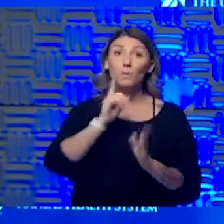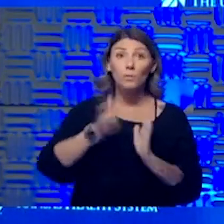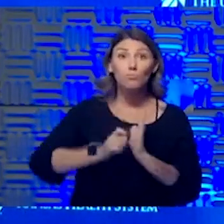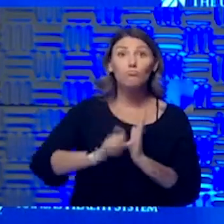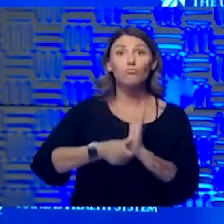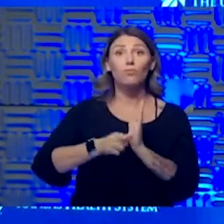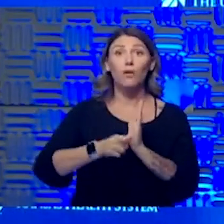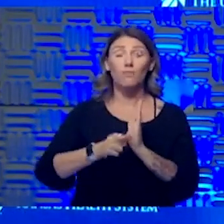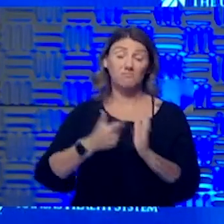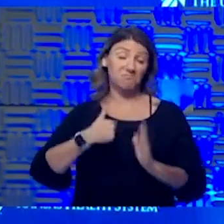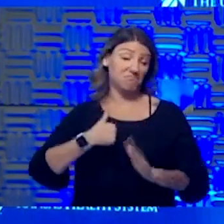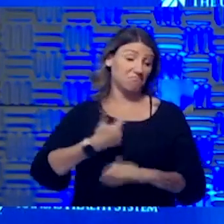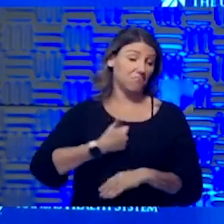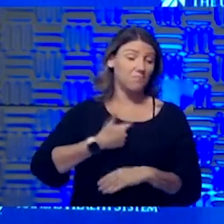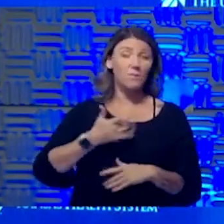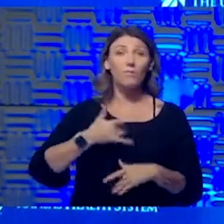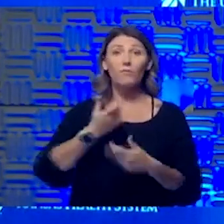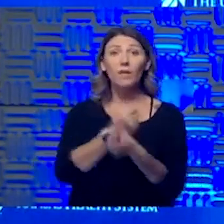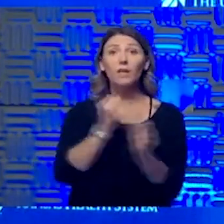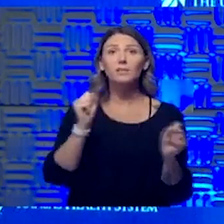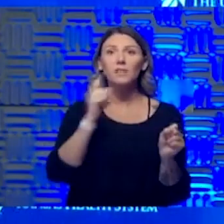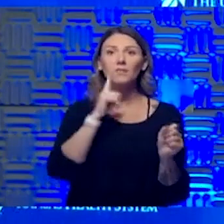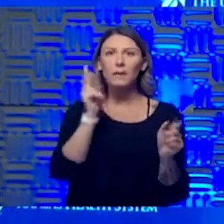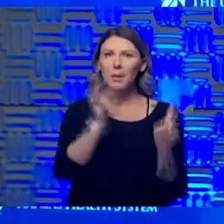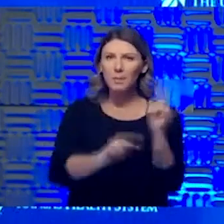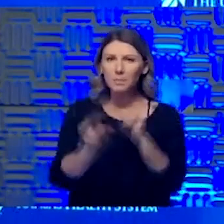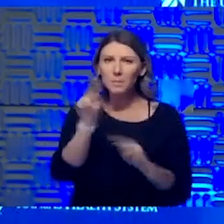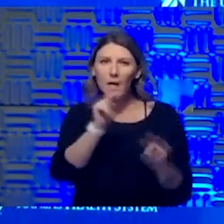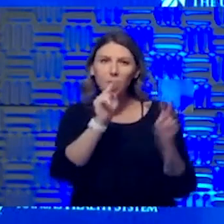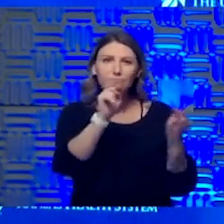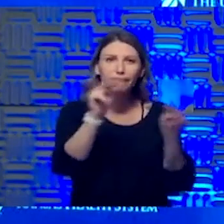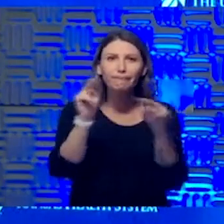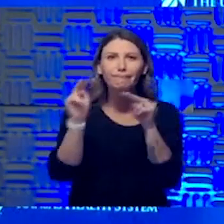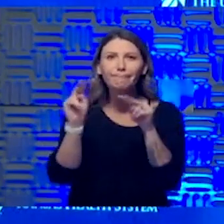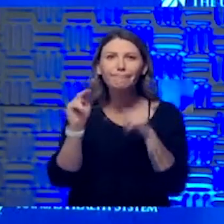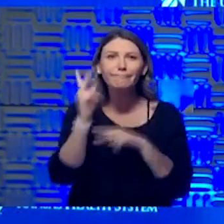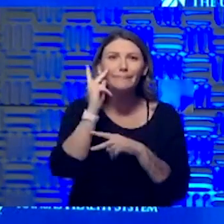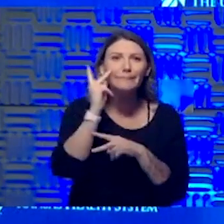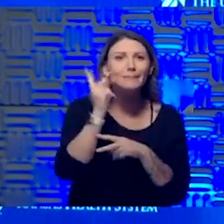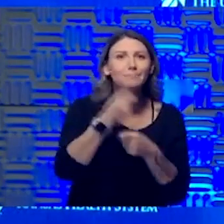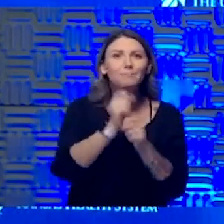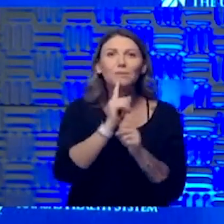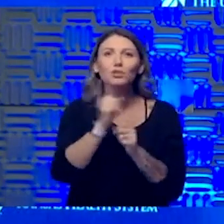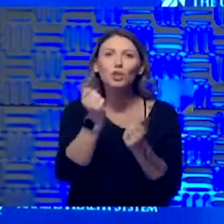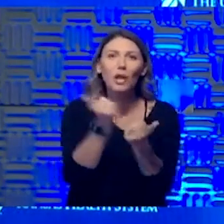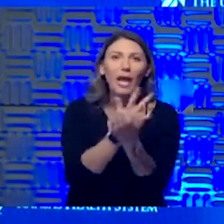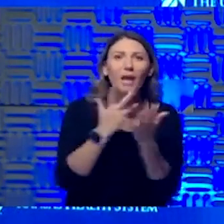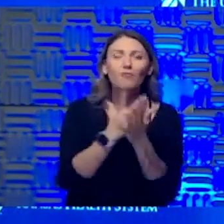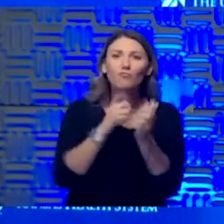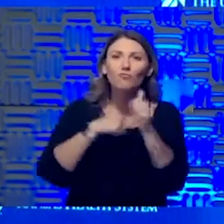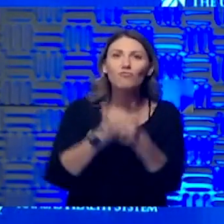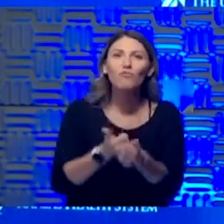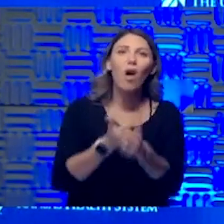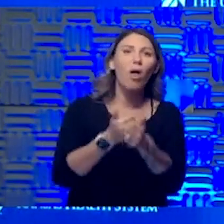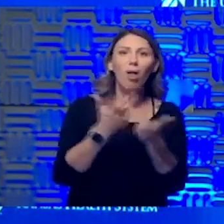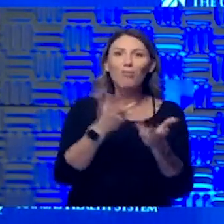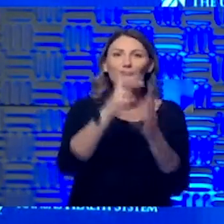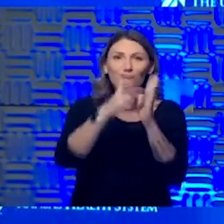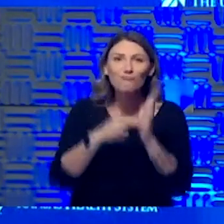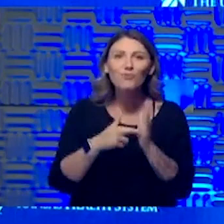you know, I felt safe and, and, and I'm, kind of watching to see how things are working and make sure he's doing it right. And I felt really good about that experience.